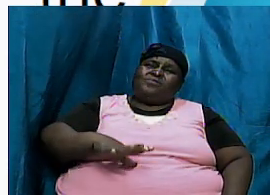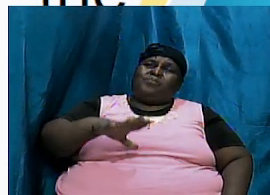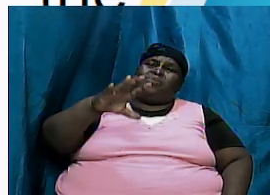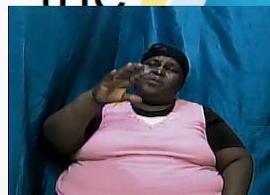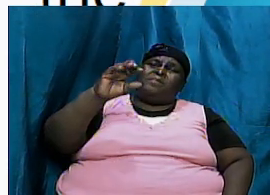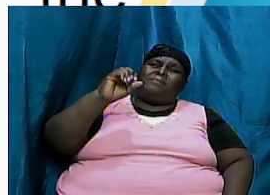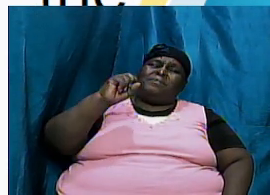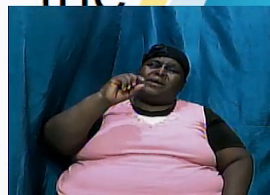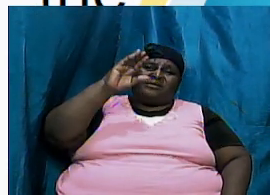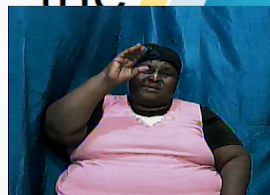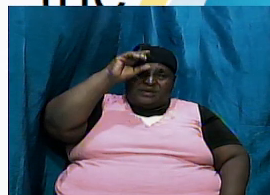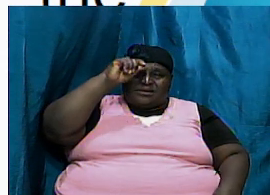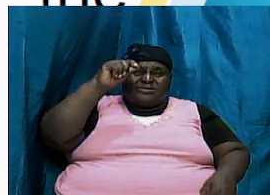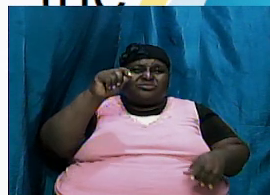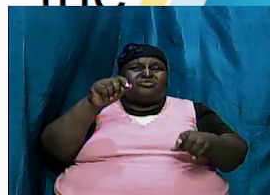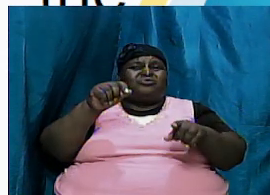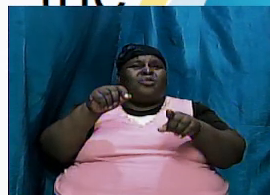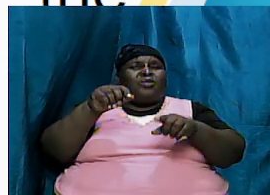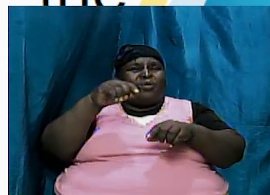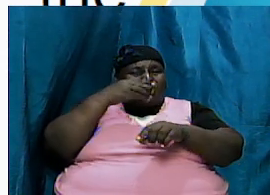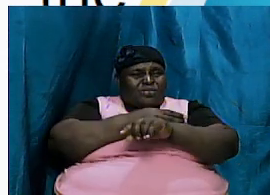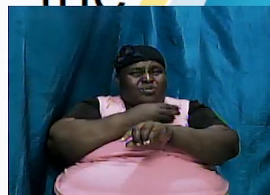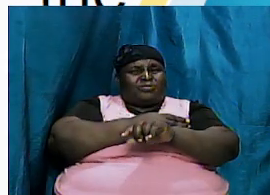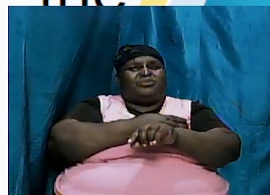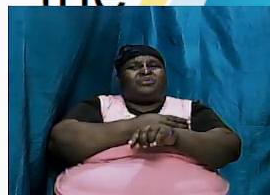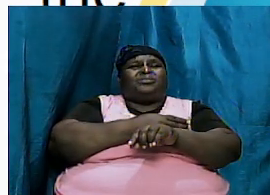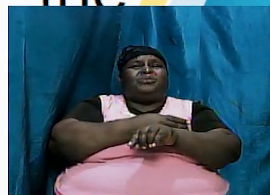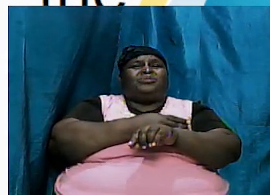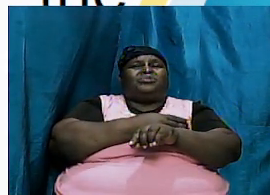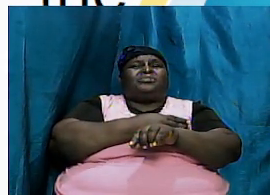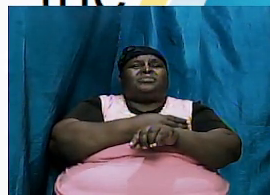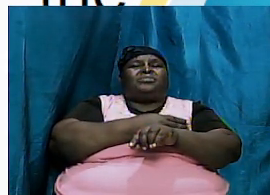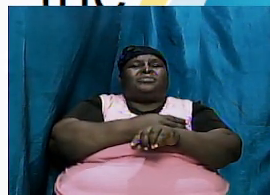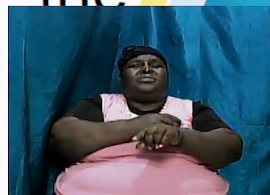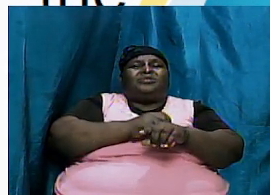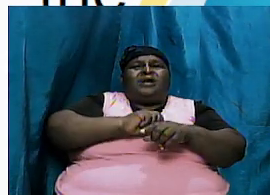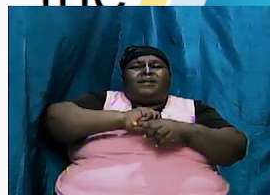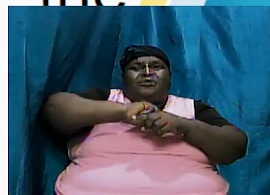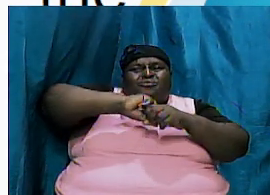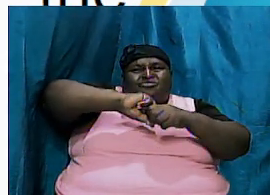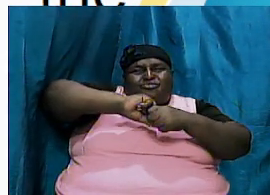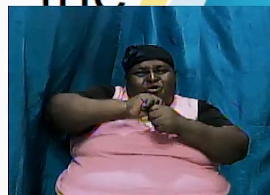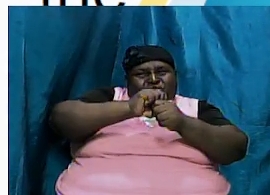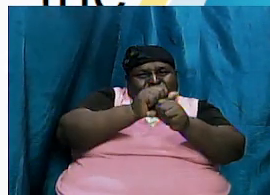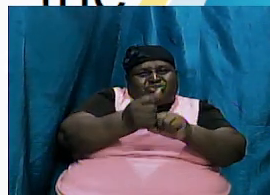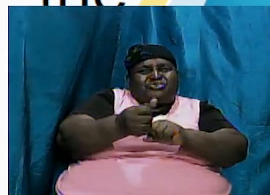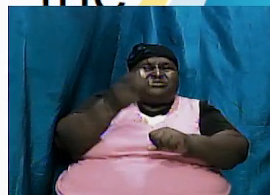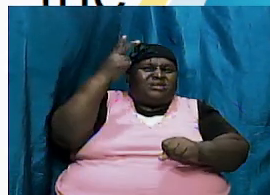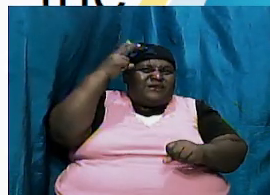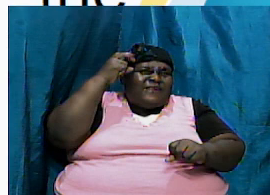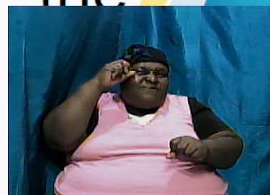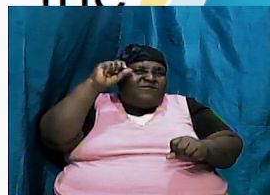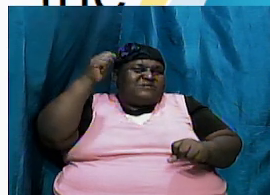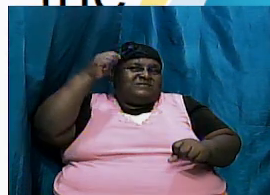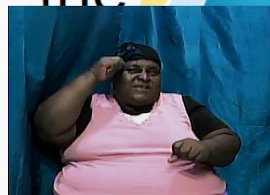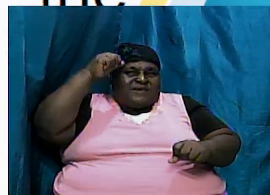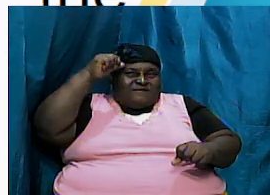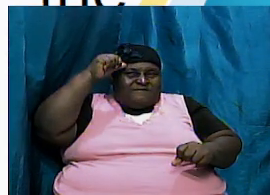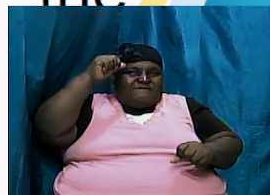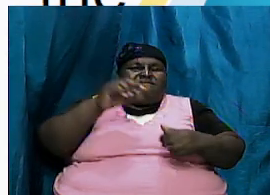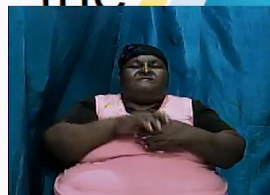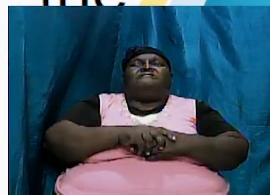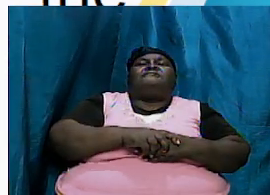which no doubt is the messiah it shall bruise thy head crush thy head a head wound is fatal